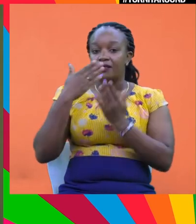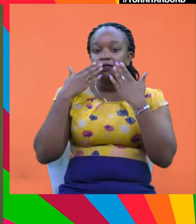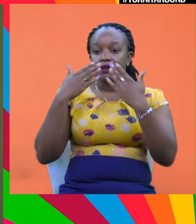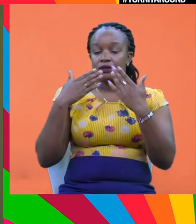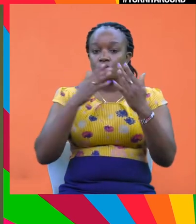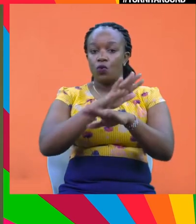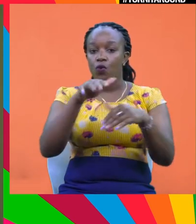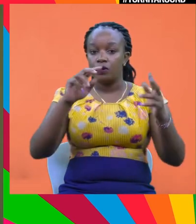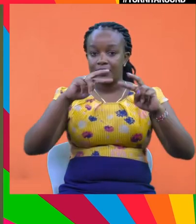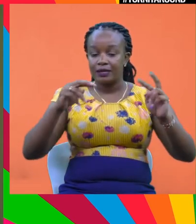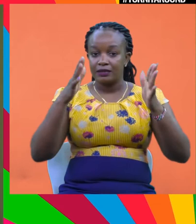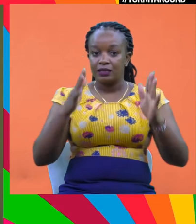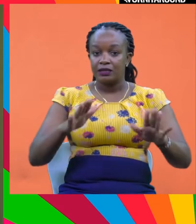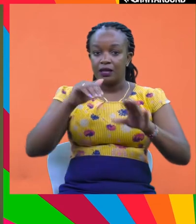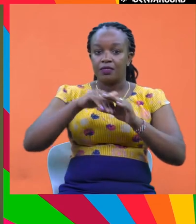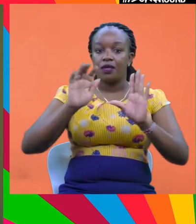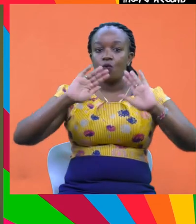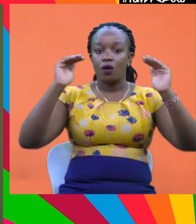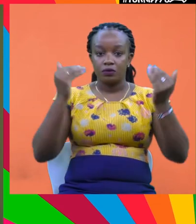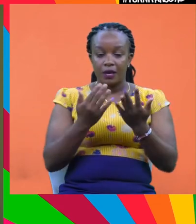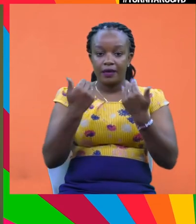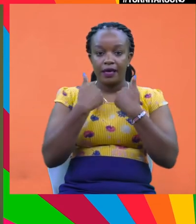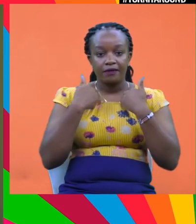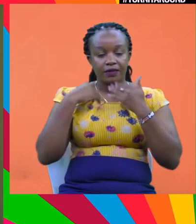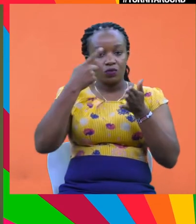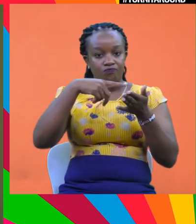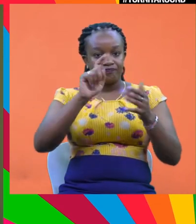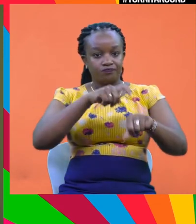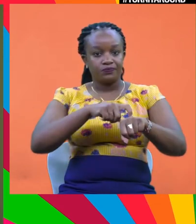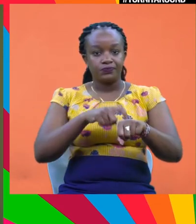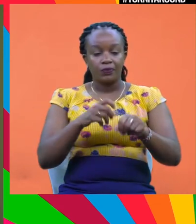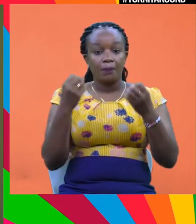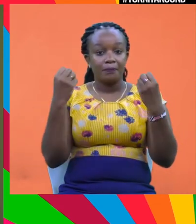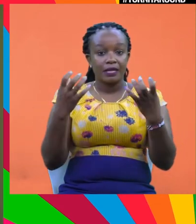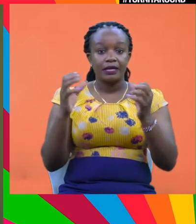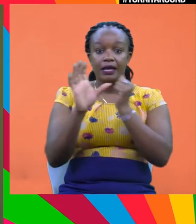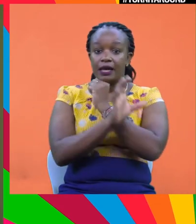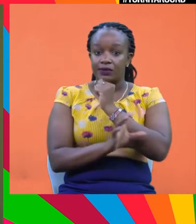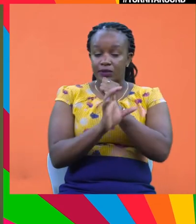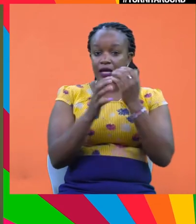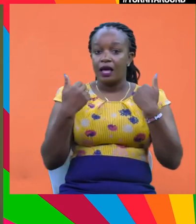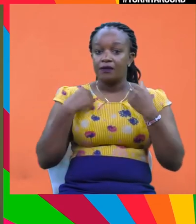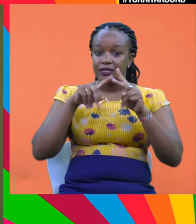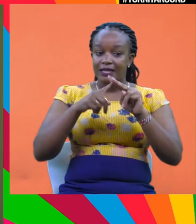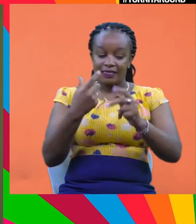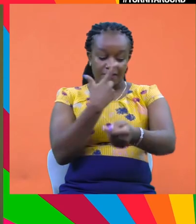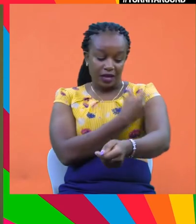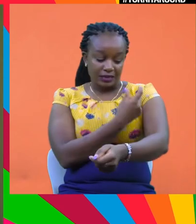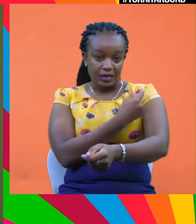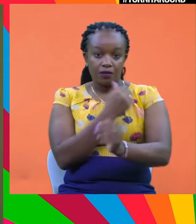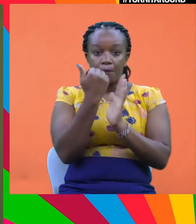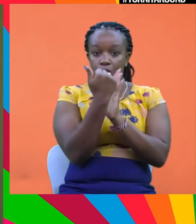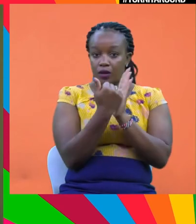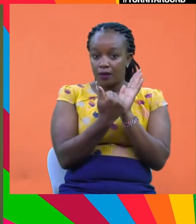of researchers around the world creating vaccines in record time. Most countries have started their vaccine programs,